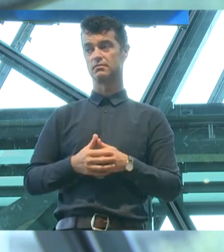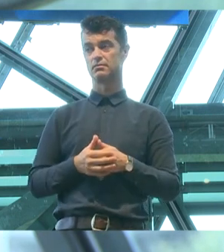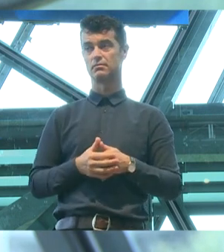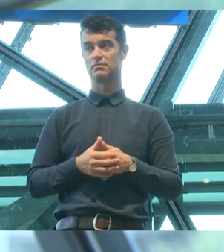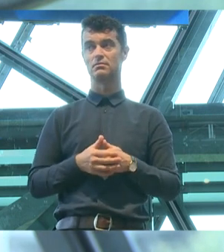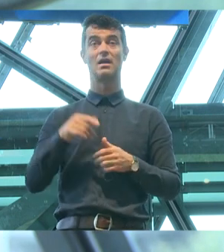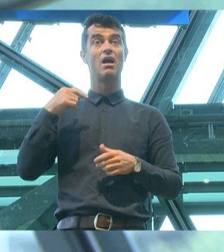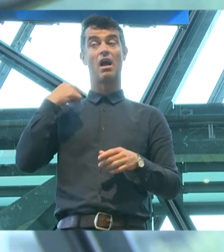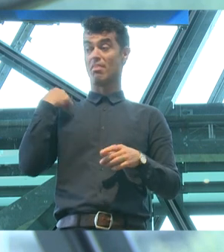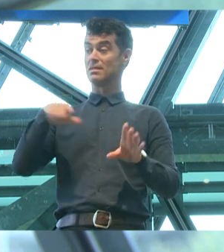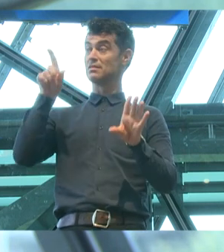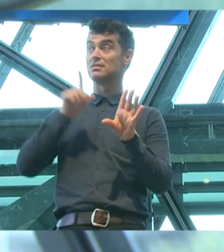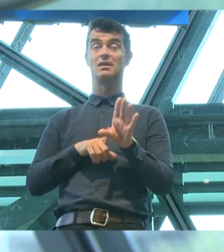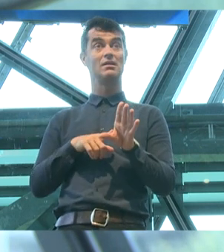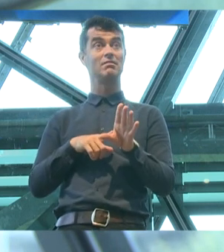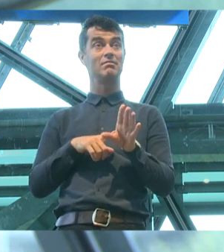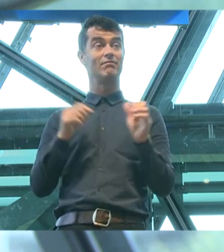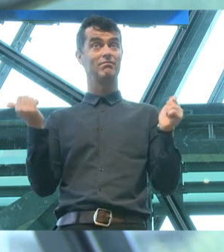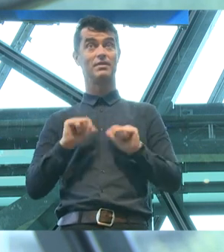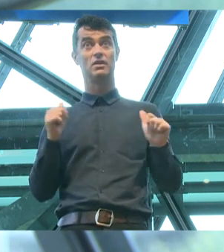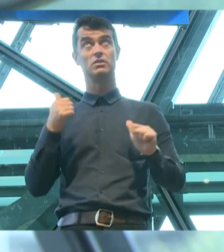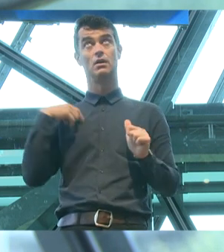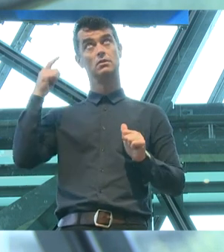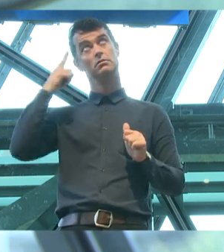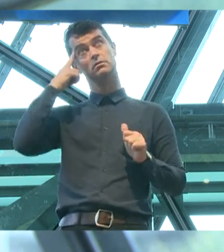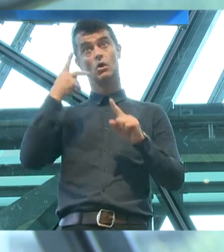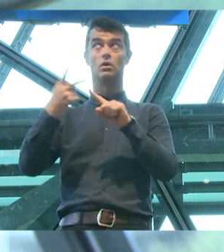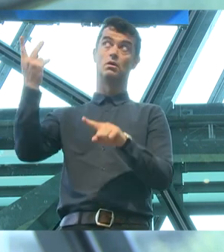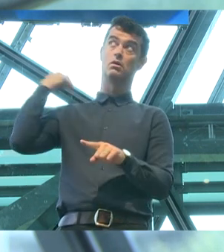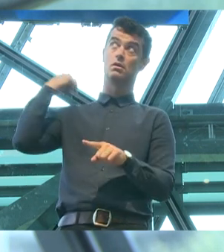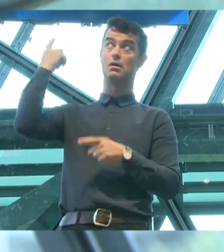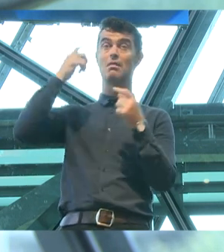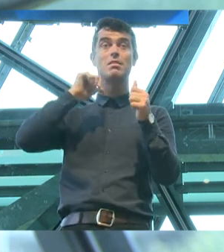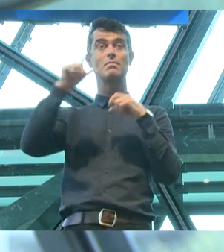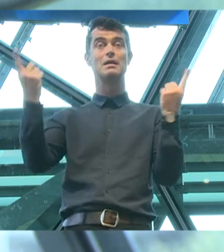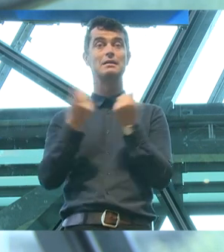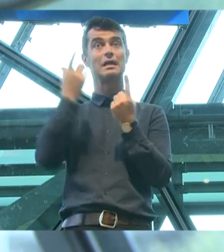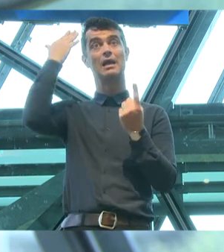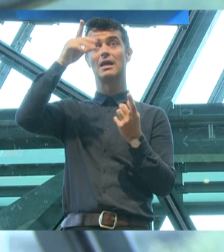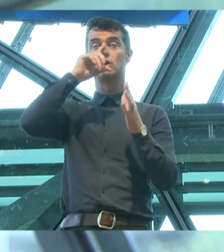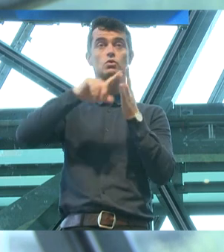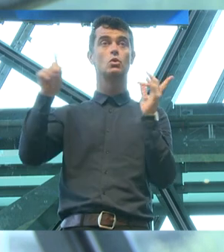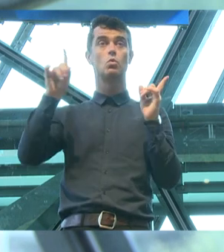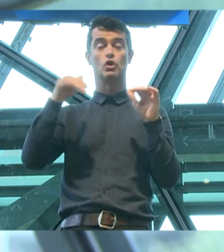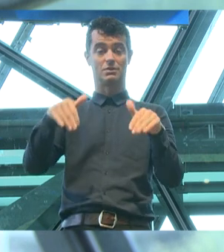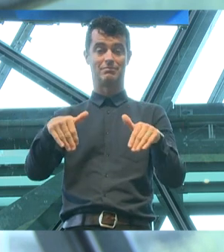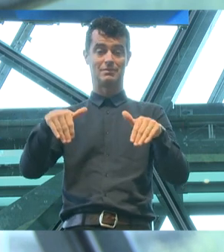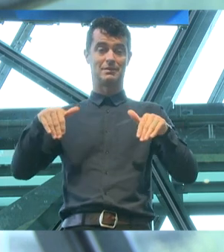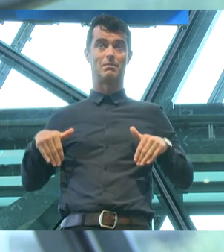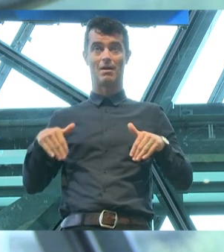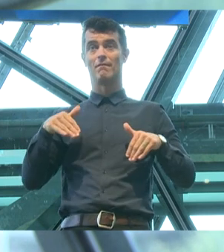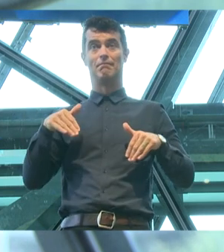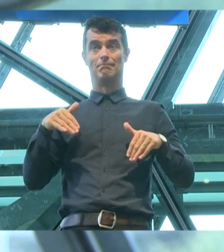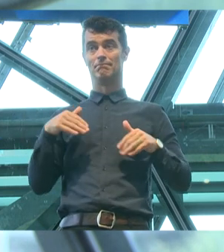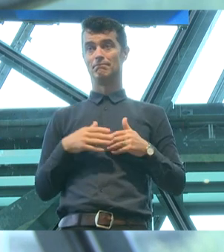After this year, I'm increasingly starting to wonder whether the best thing that adults can do is to simply step out of the way.